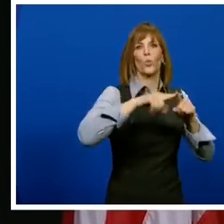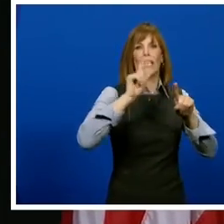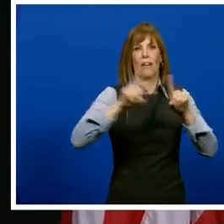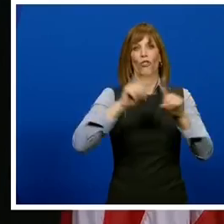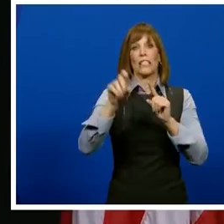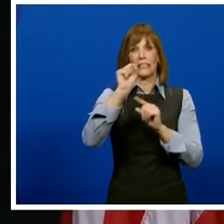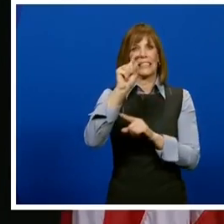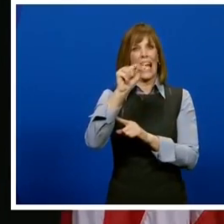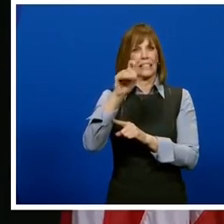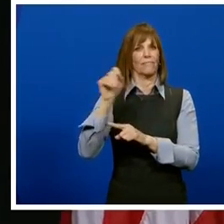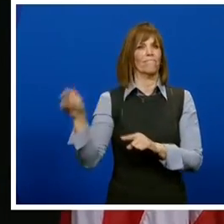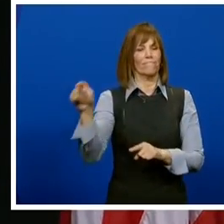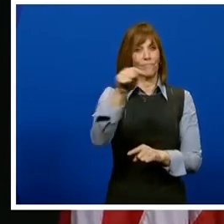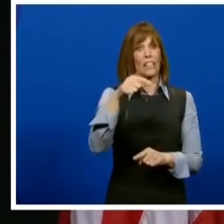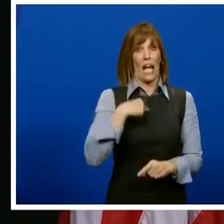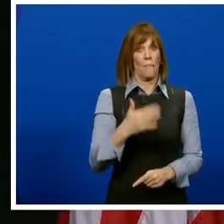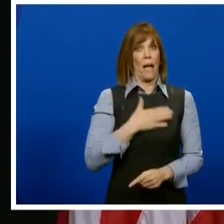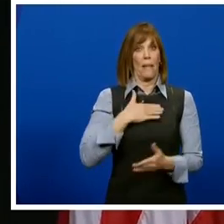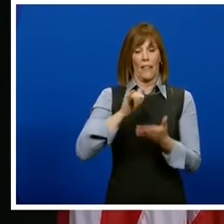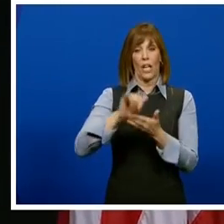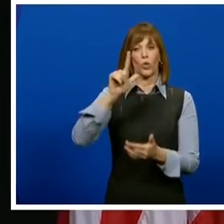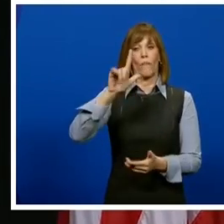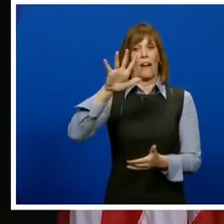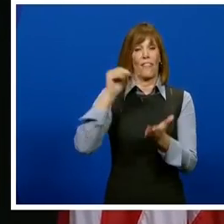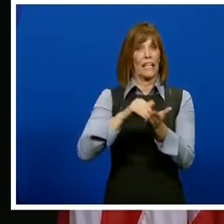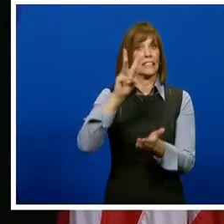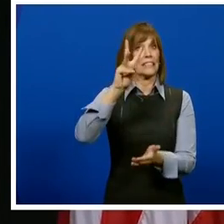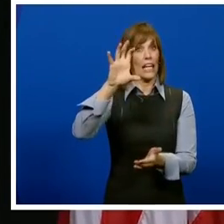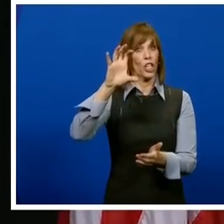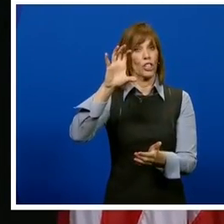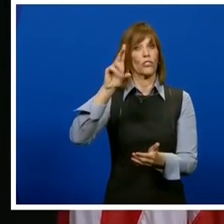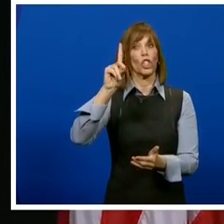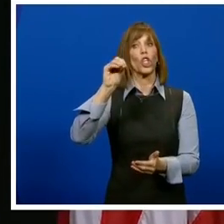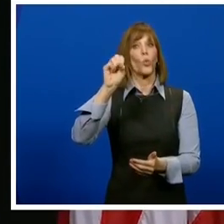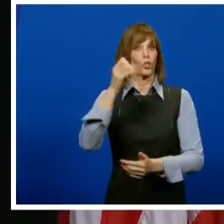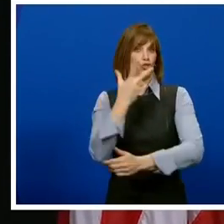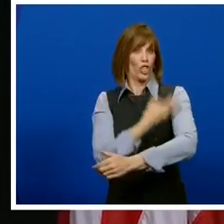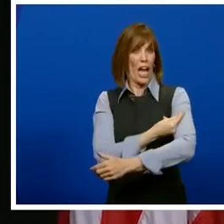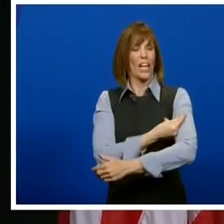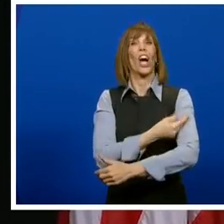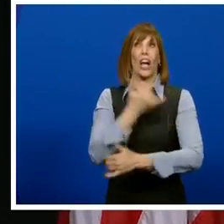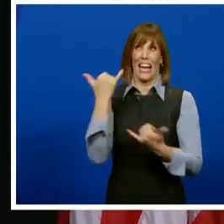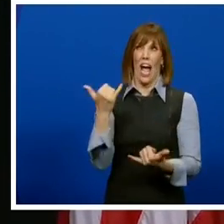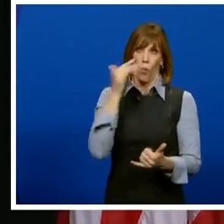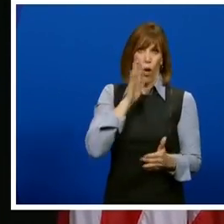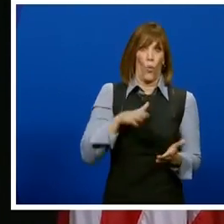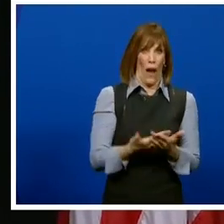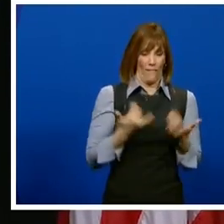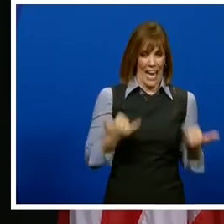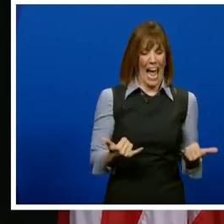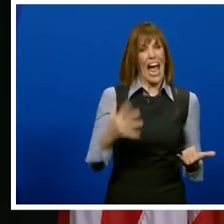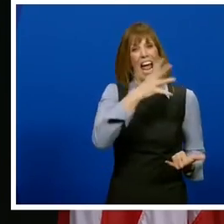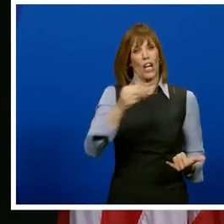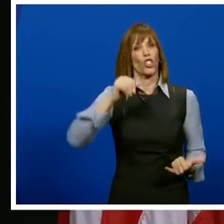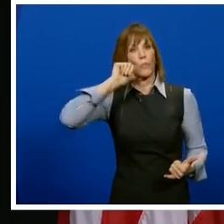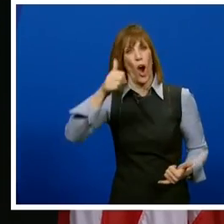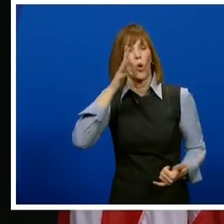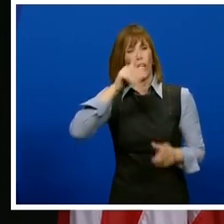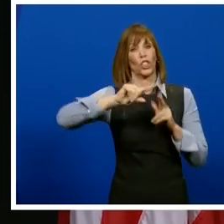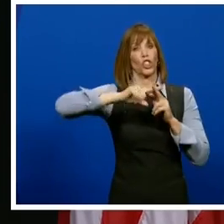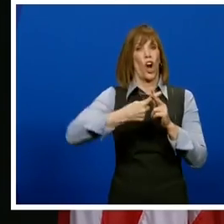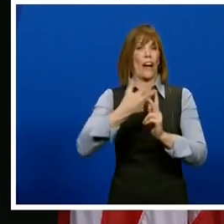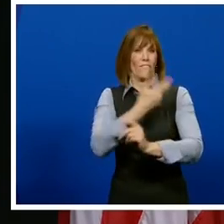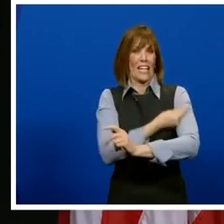pleased to report that the 25,600 doses allocated to Iowa are arriving now and tomorrow, and will begin